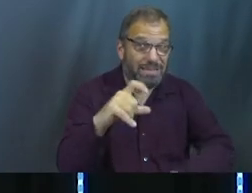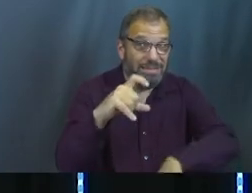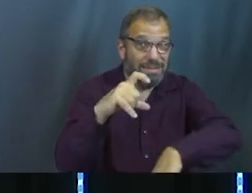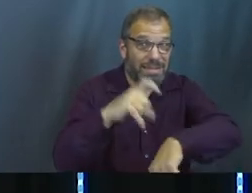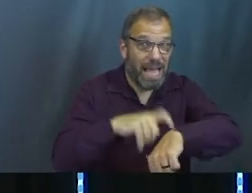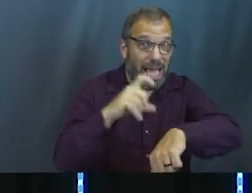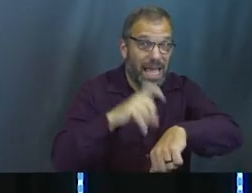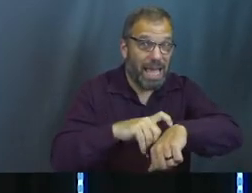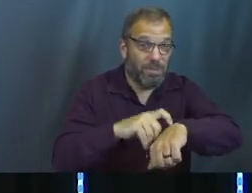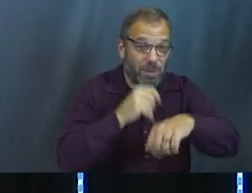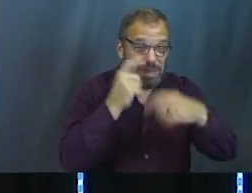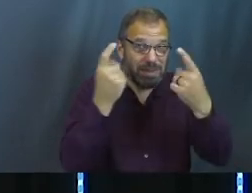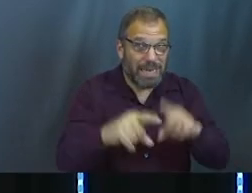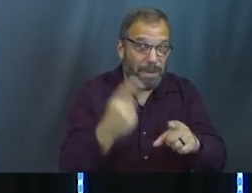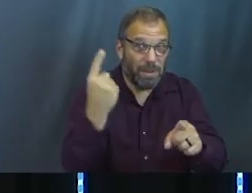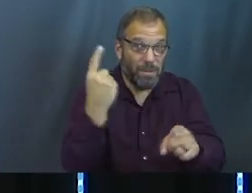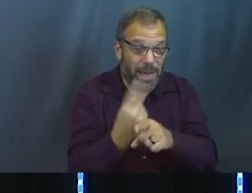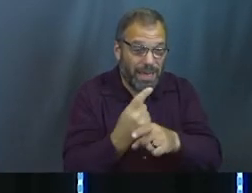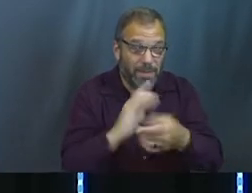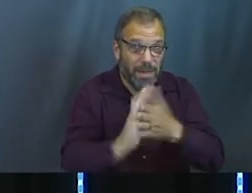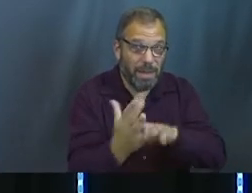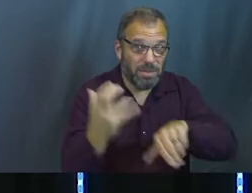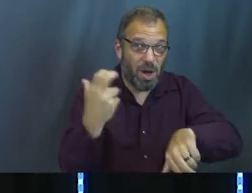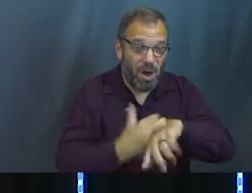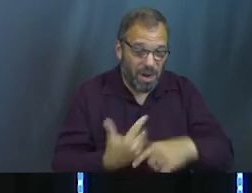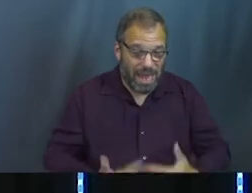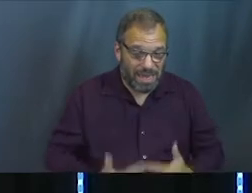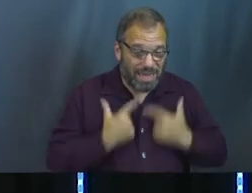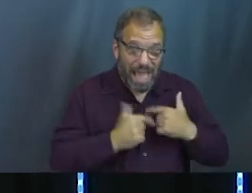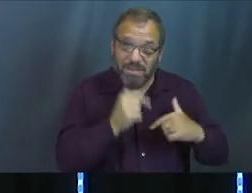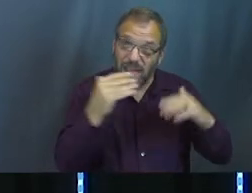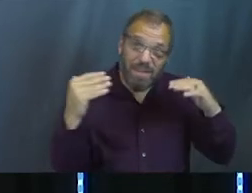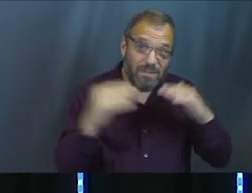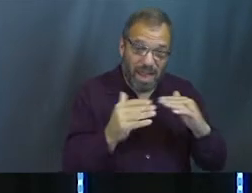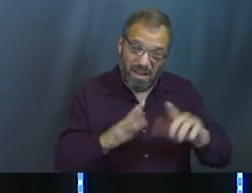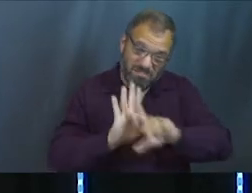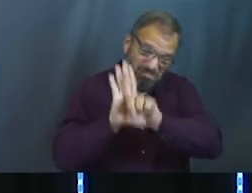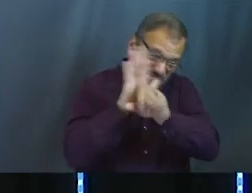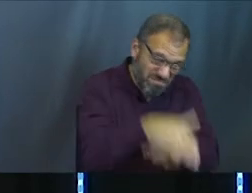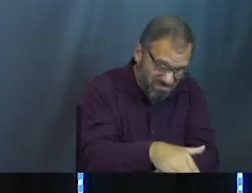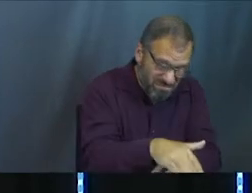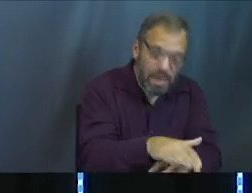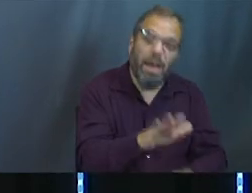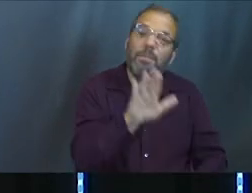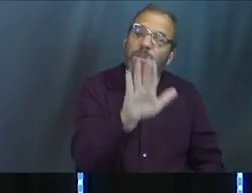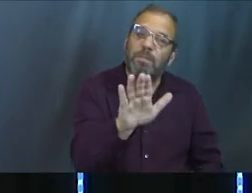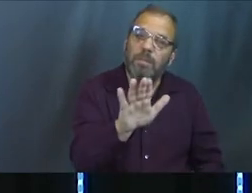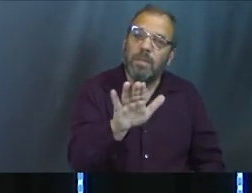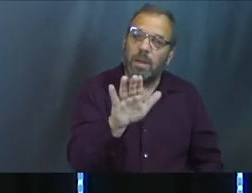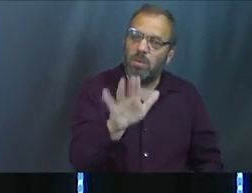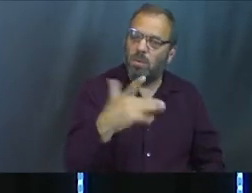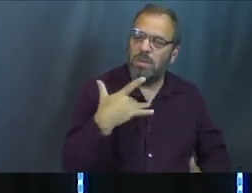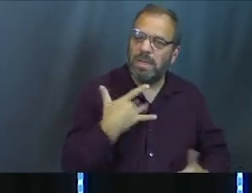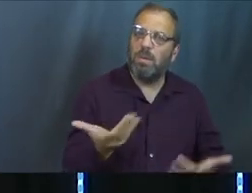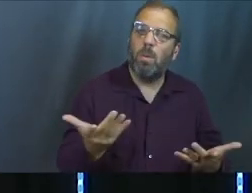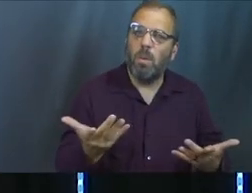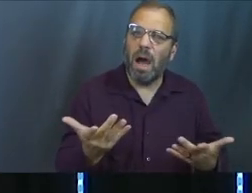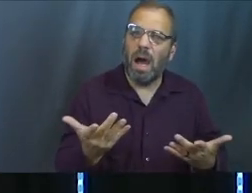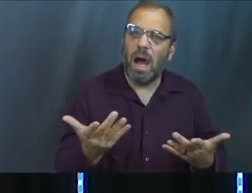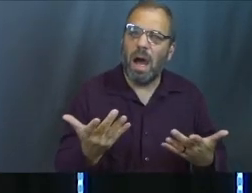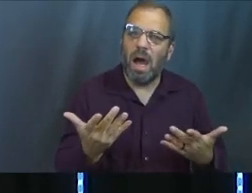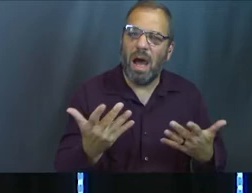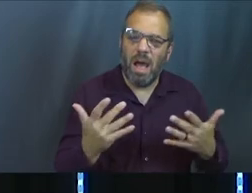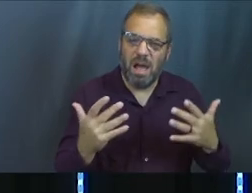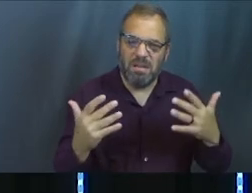things don't go our way, when seasons get hard and life is just knocking us down, we have a tendency as human beings to try to